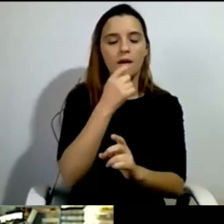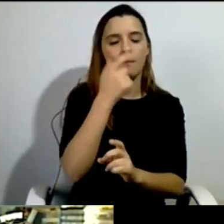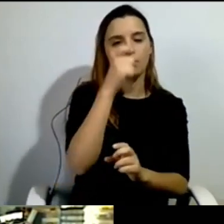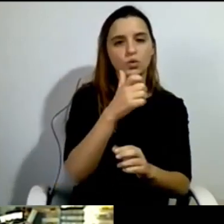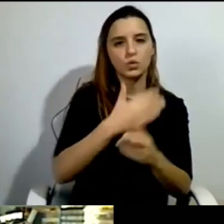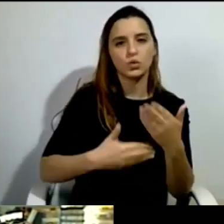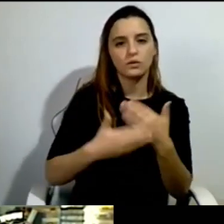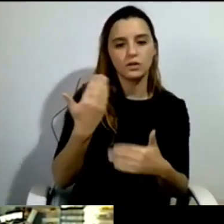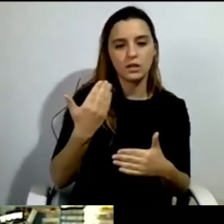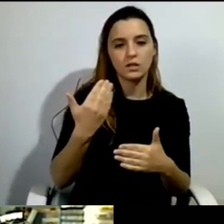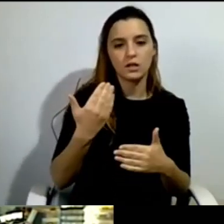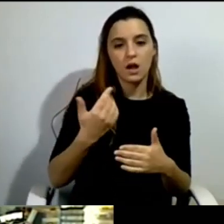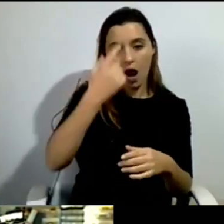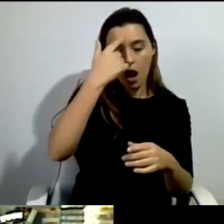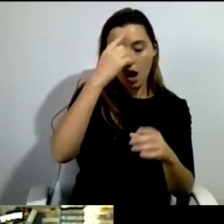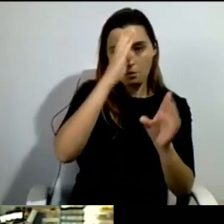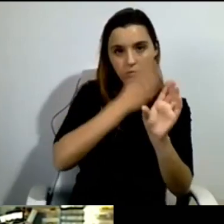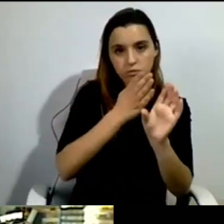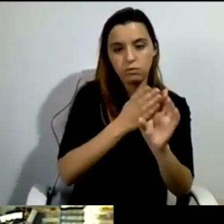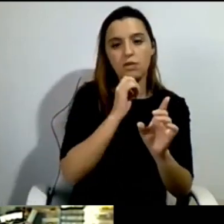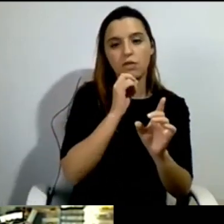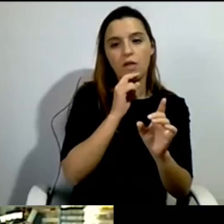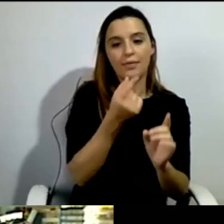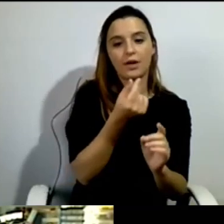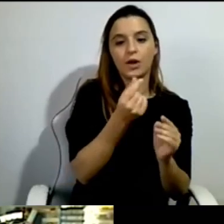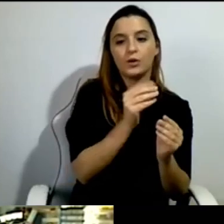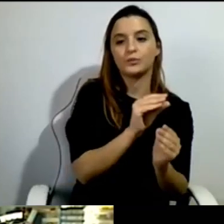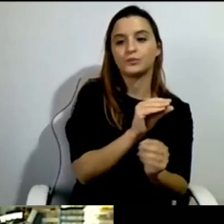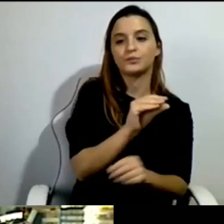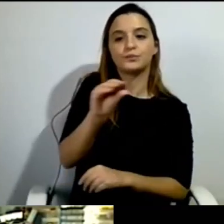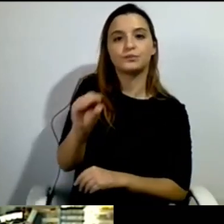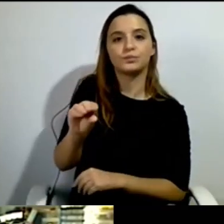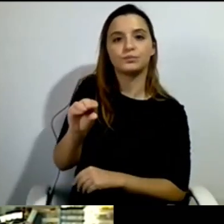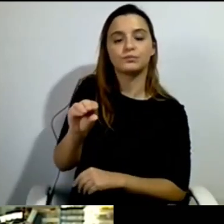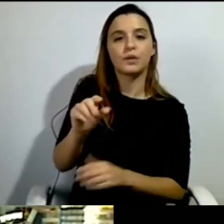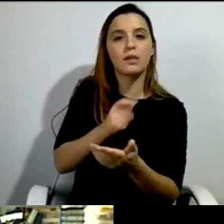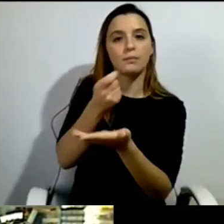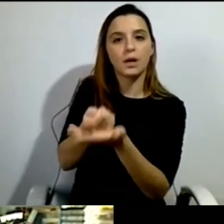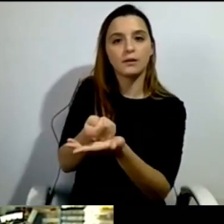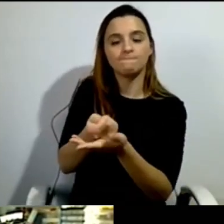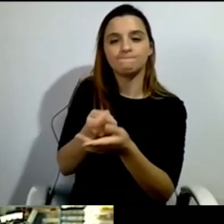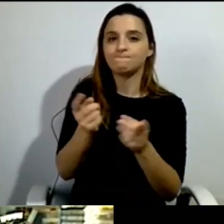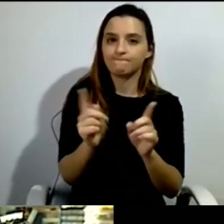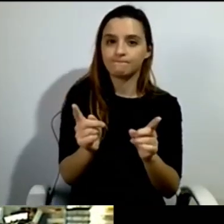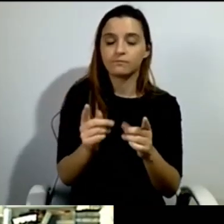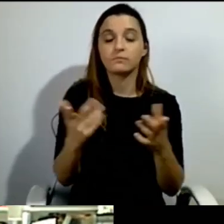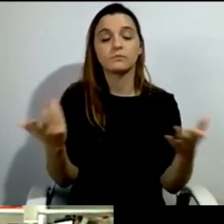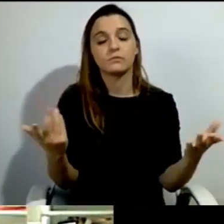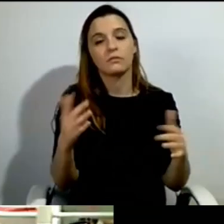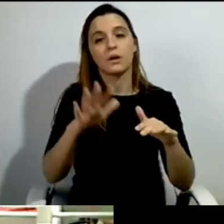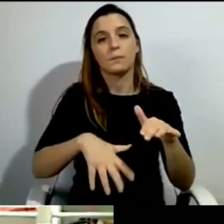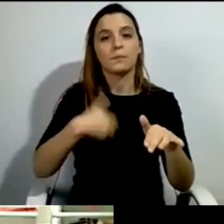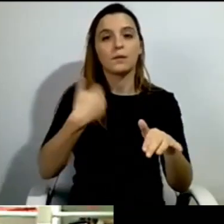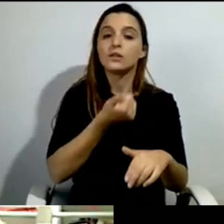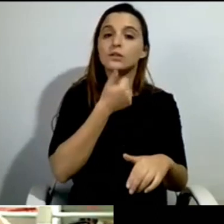allowance, this impotence allowance. And the parliament decided, yes, they can get it, but only half as much